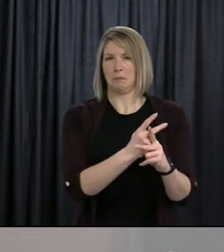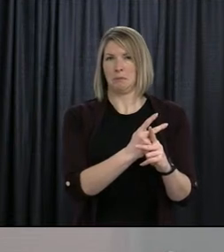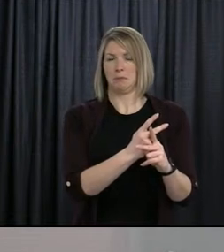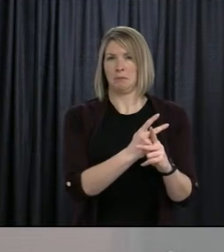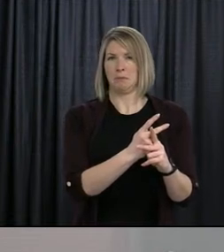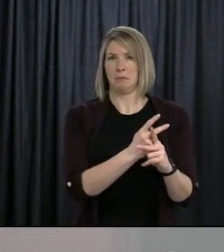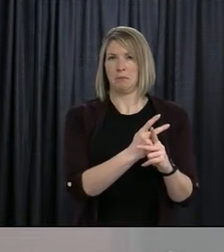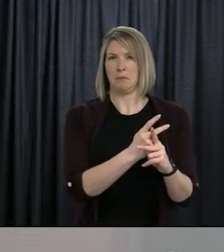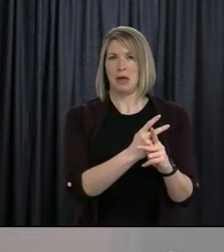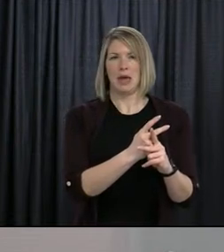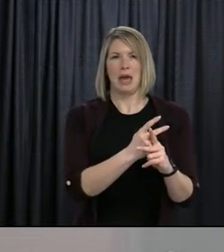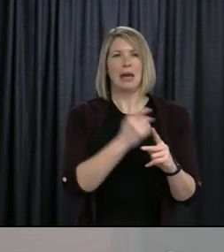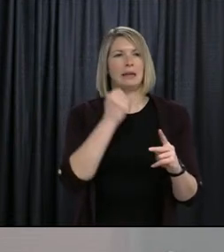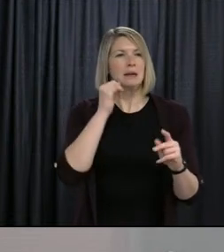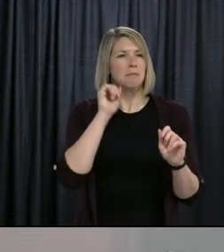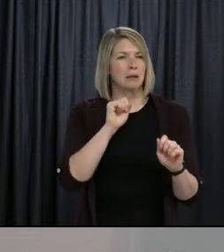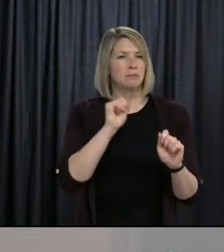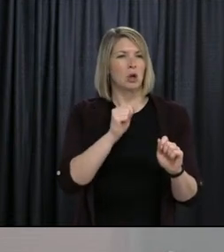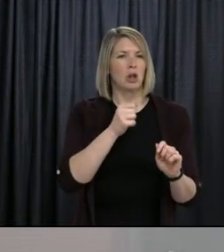transmission?